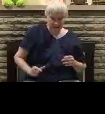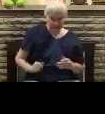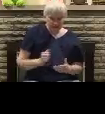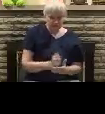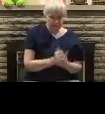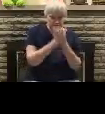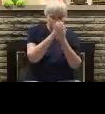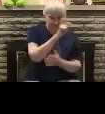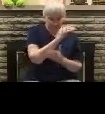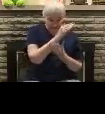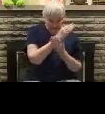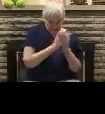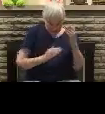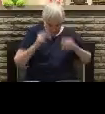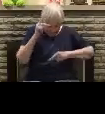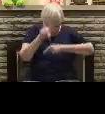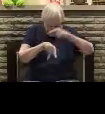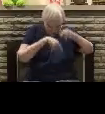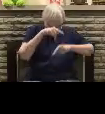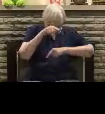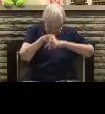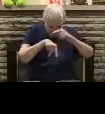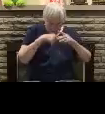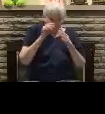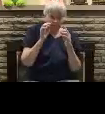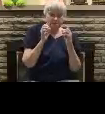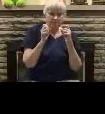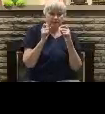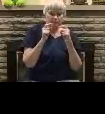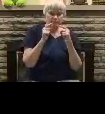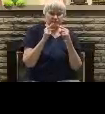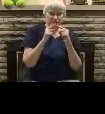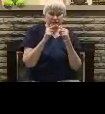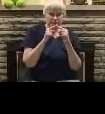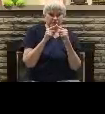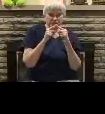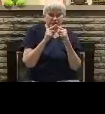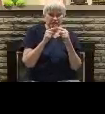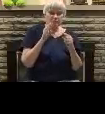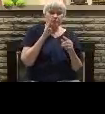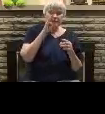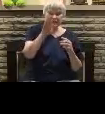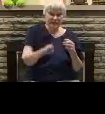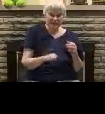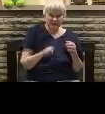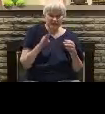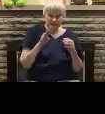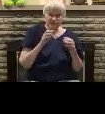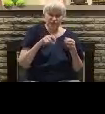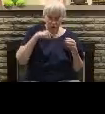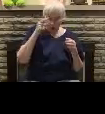Lord that some of them may just be going with the flow of their denomination or whatever and you might still be able to reach some of them.